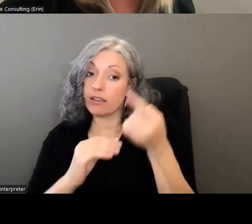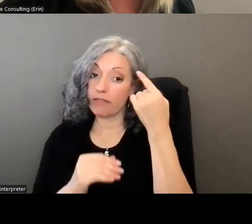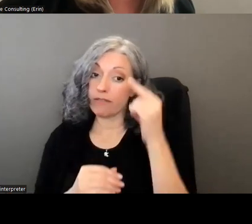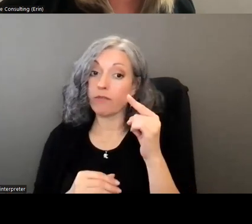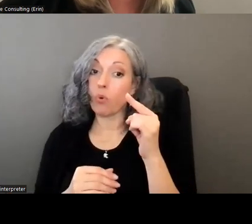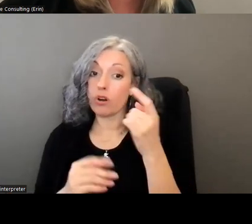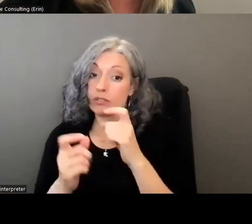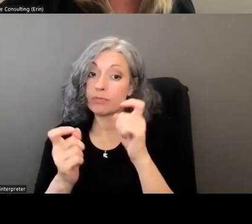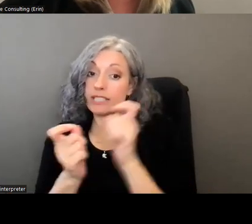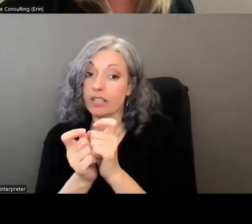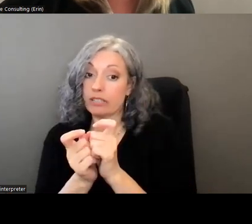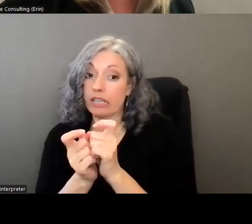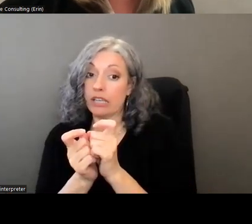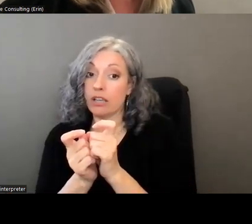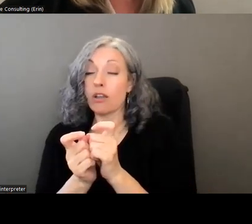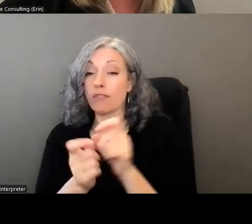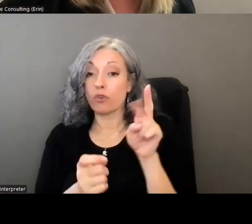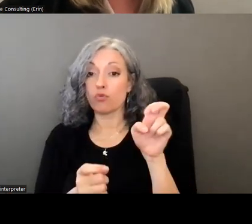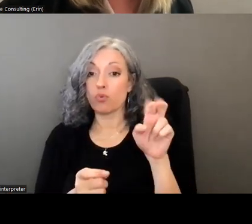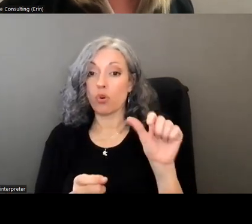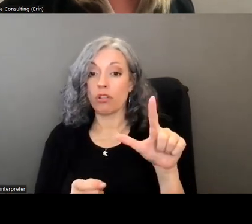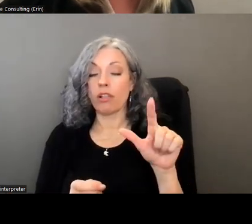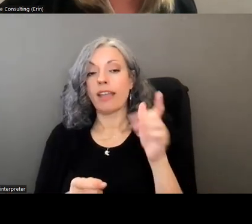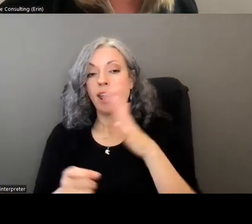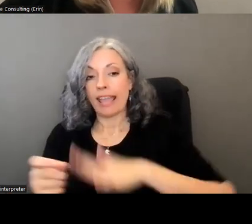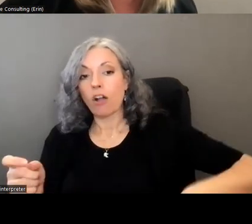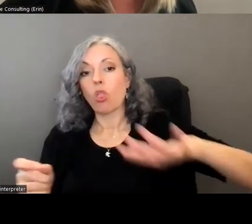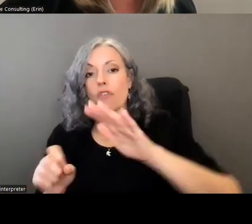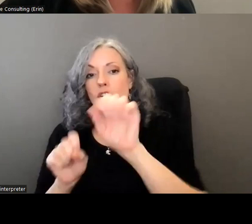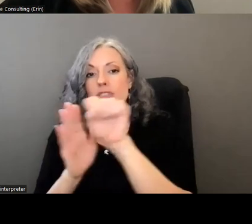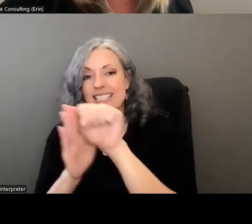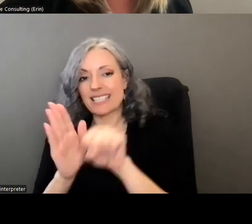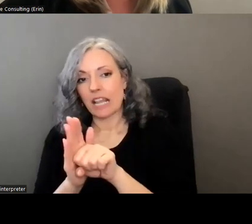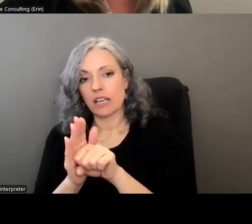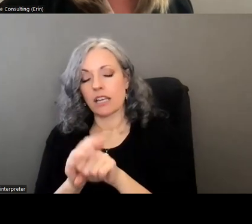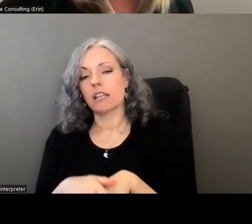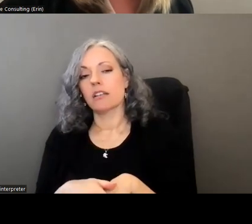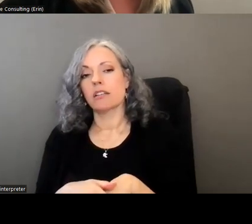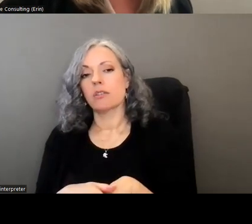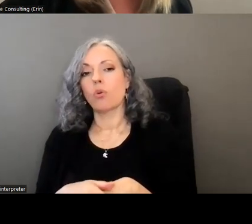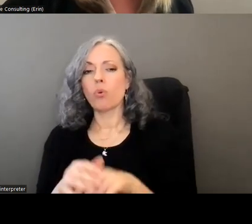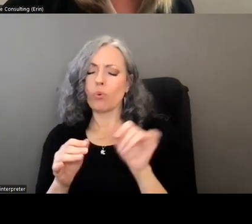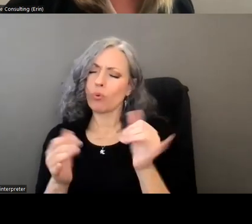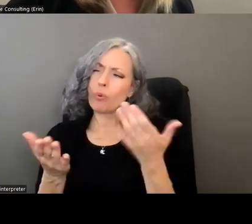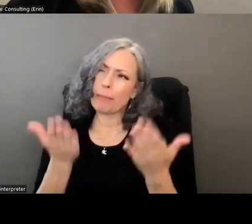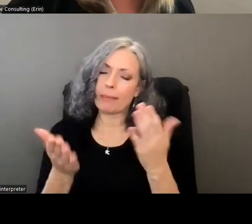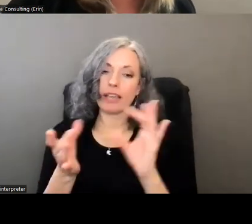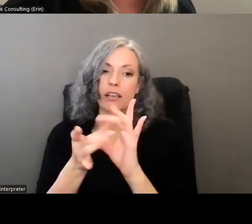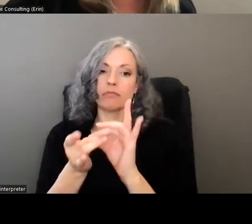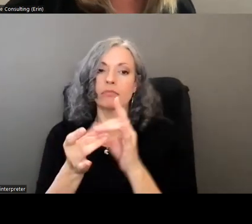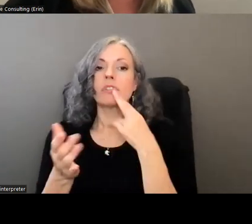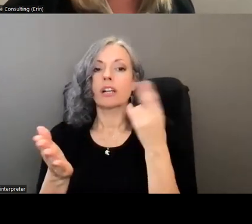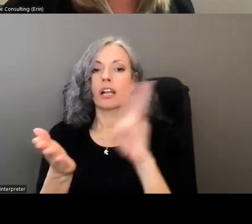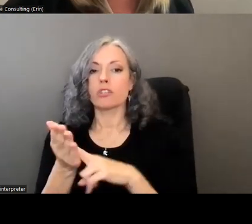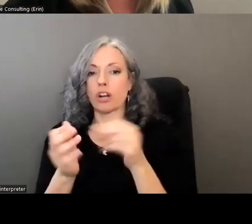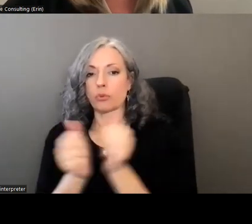particularly uh for rural areas in the state or uh possibly having joint contracting with vendors um with the belief that